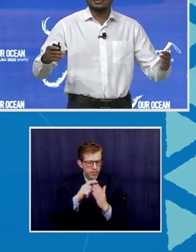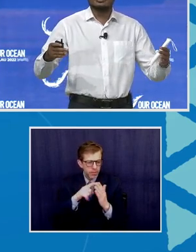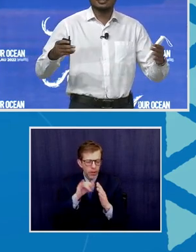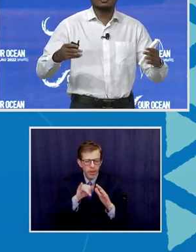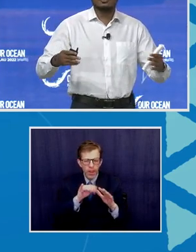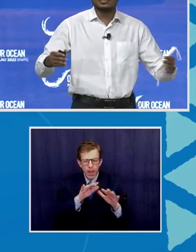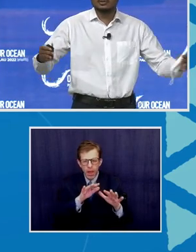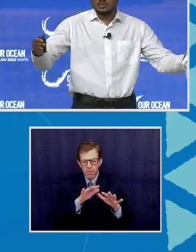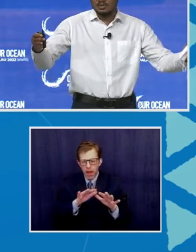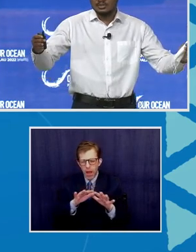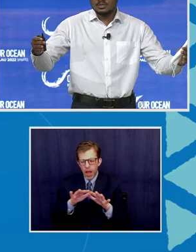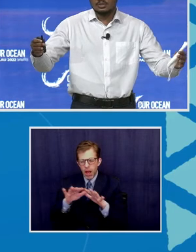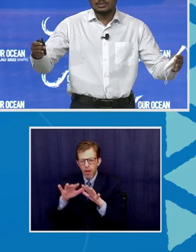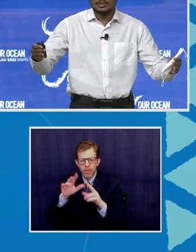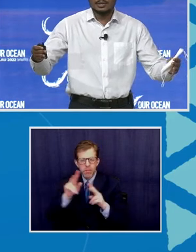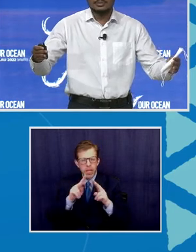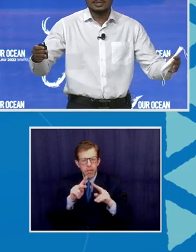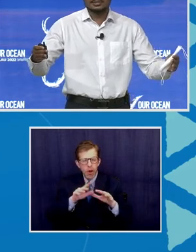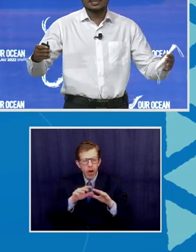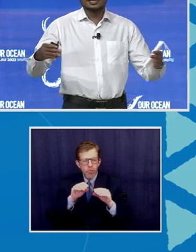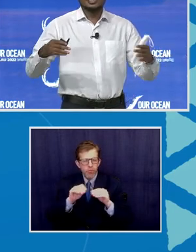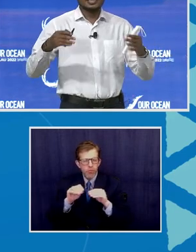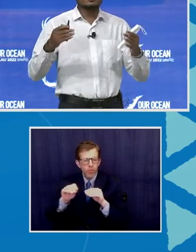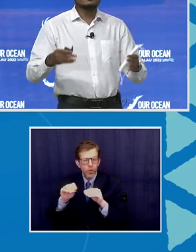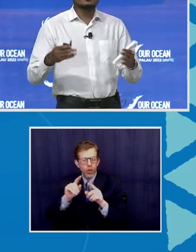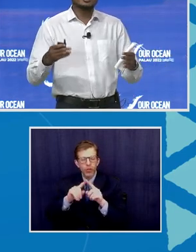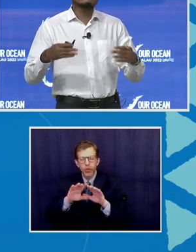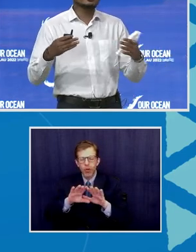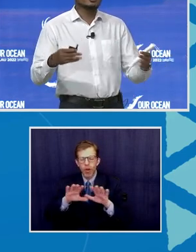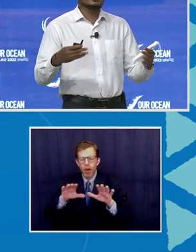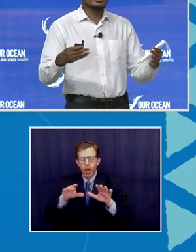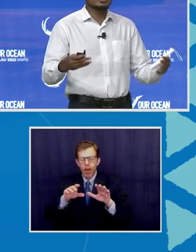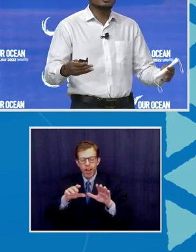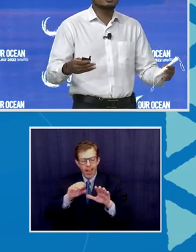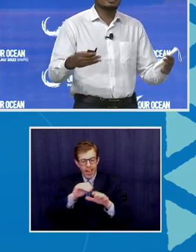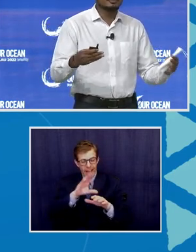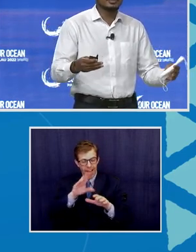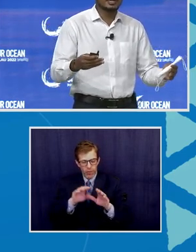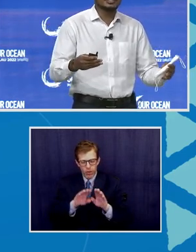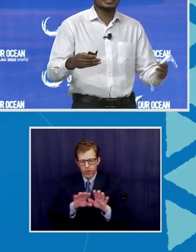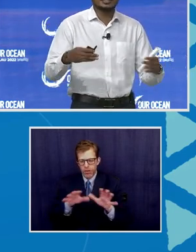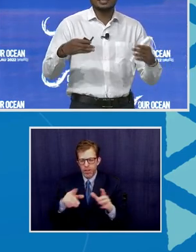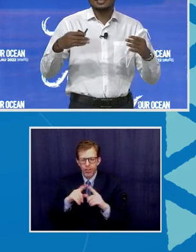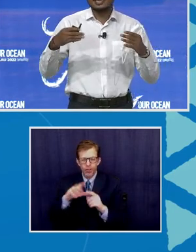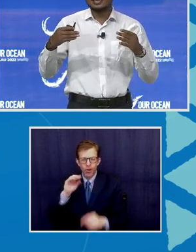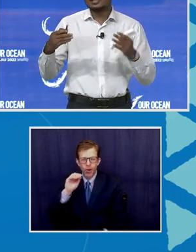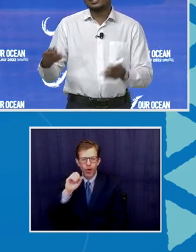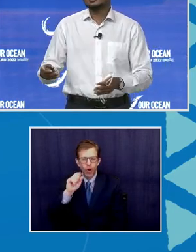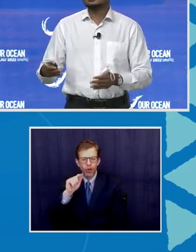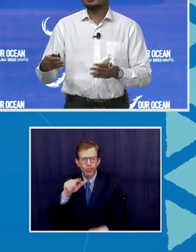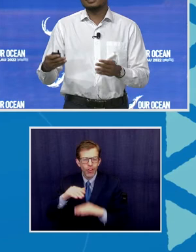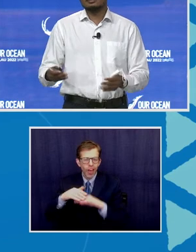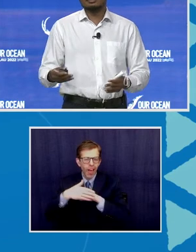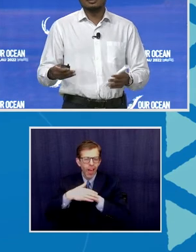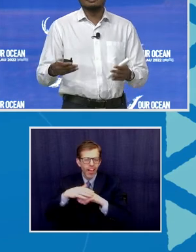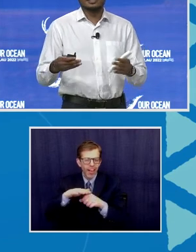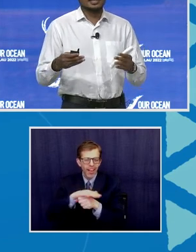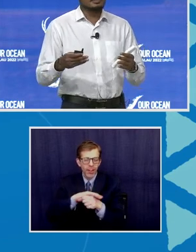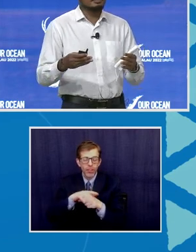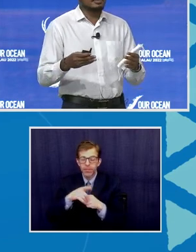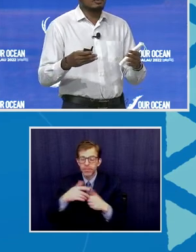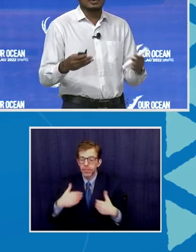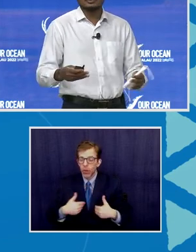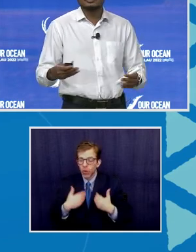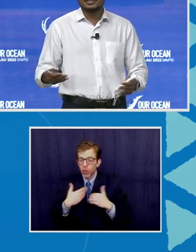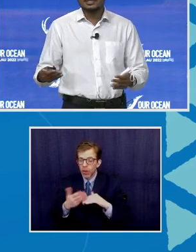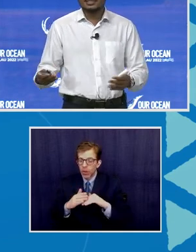is occurring, going towards coastal areas. And if you have a growing youth population and the challenge of unemployment